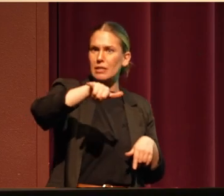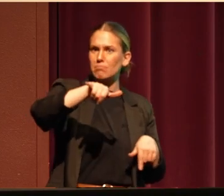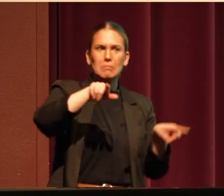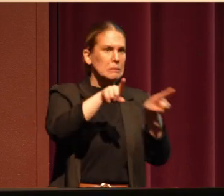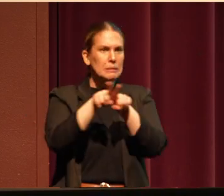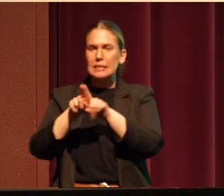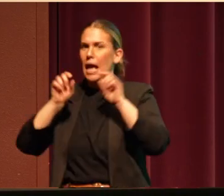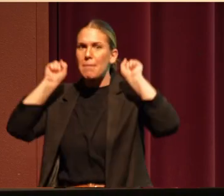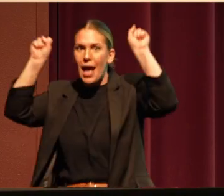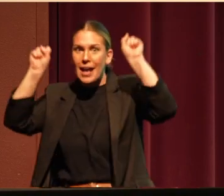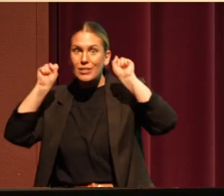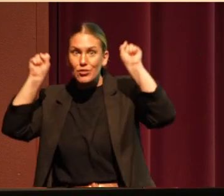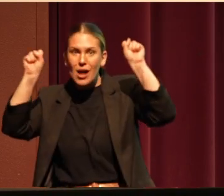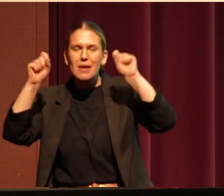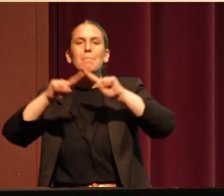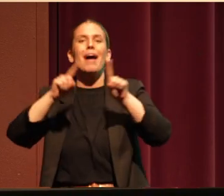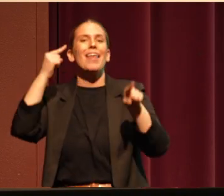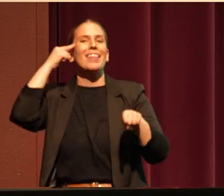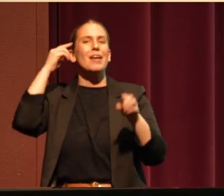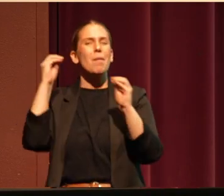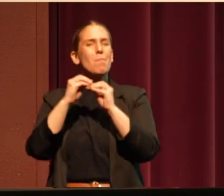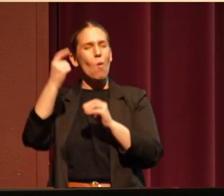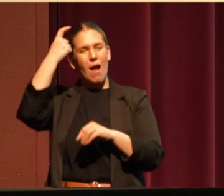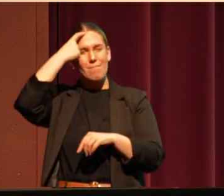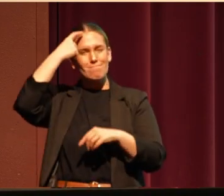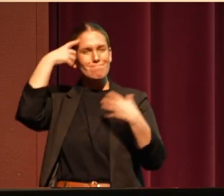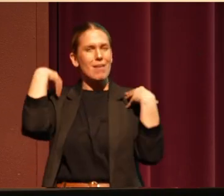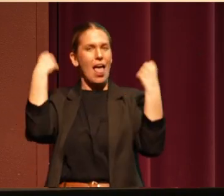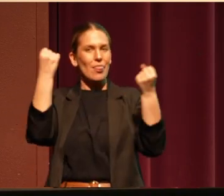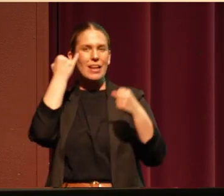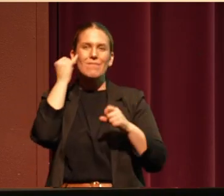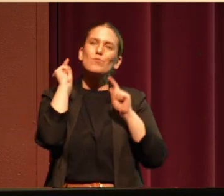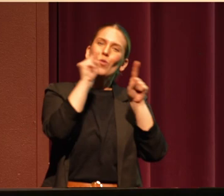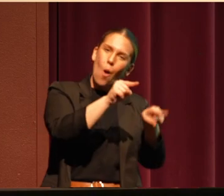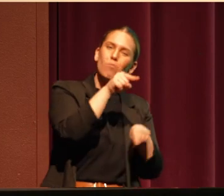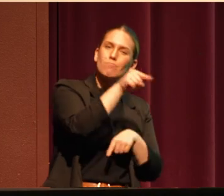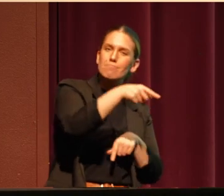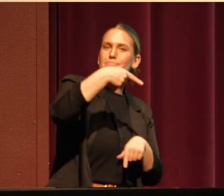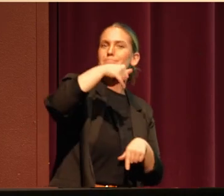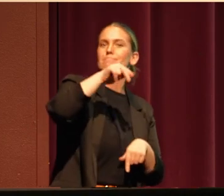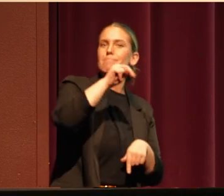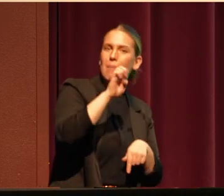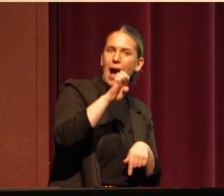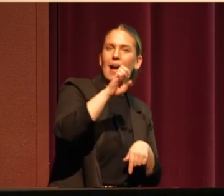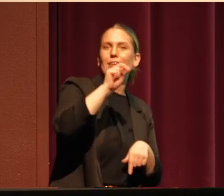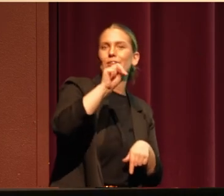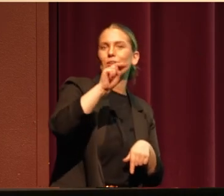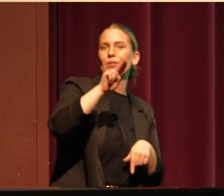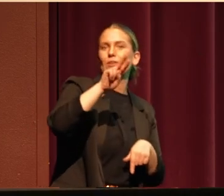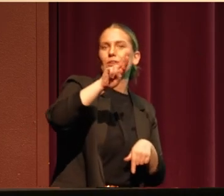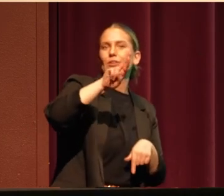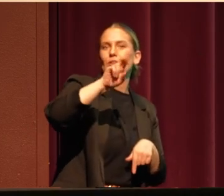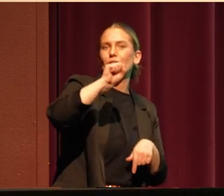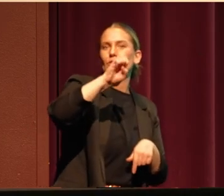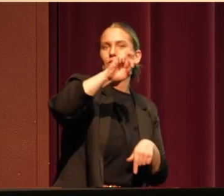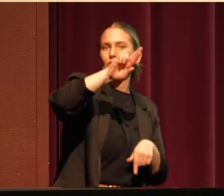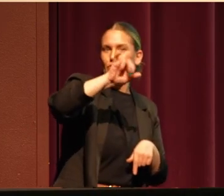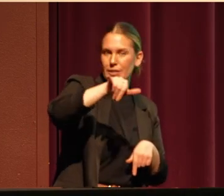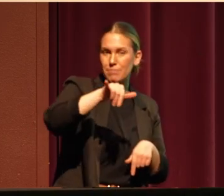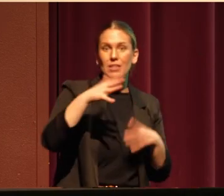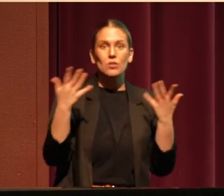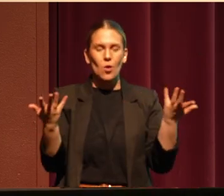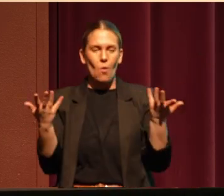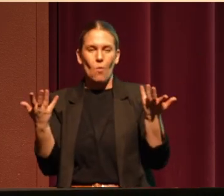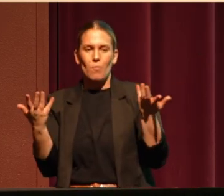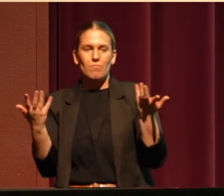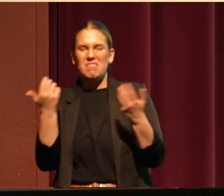I believe you will be more mentally healthy if you go to Pine Nursery. And so we have to use what we have. And so I think any time I'm outside,